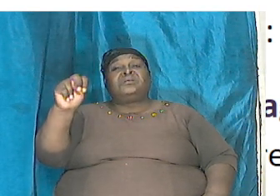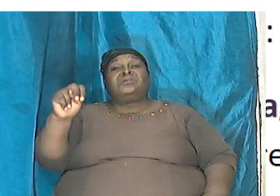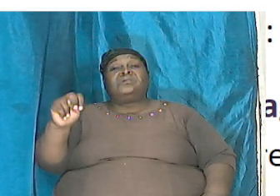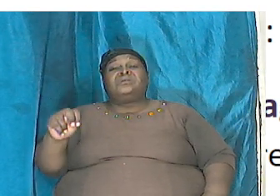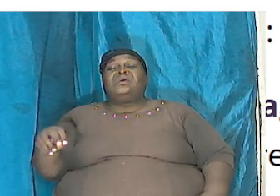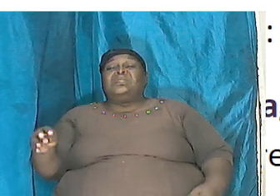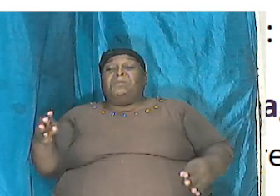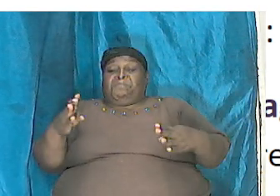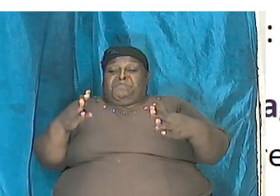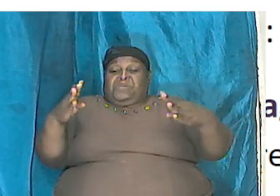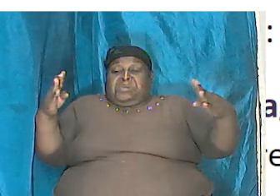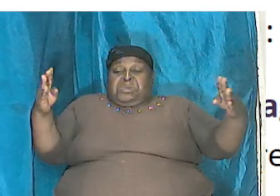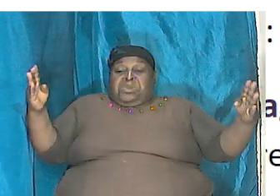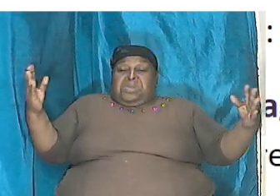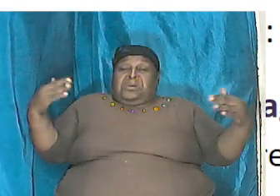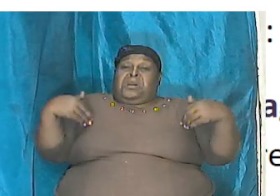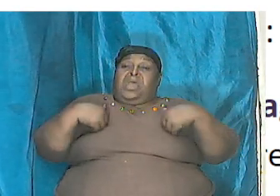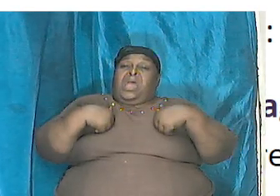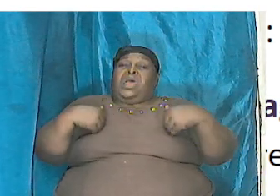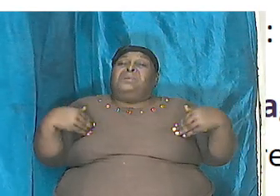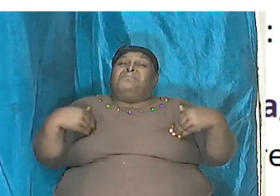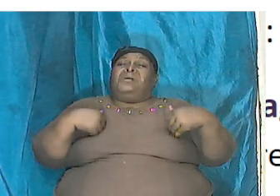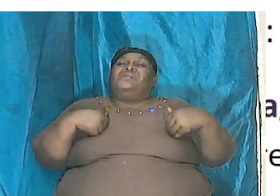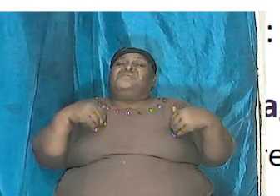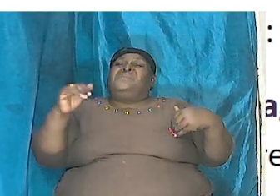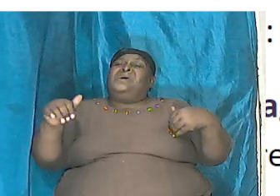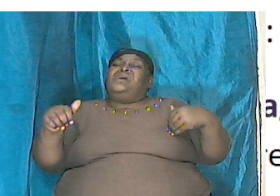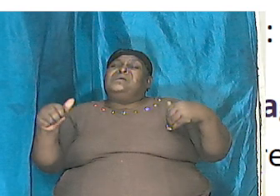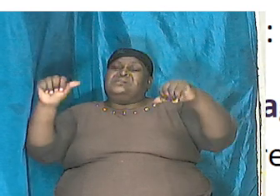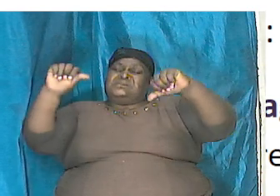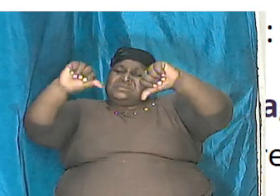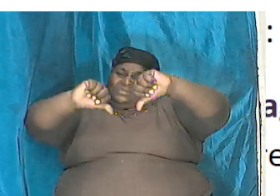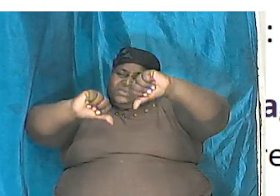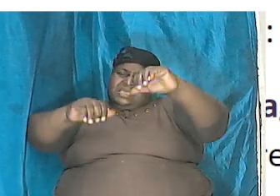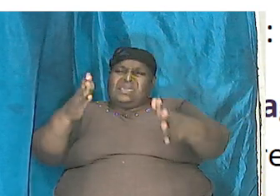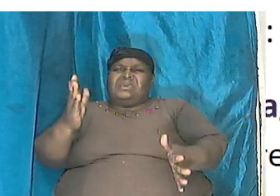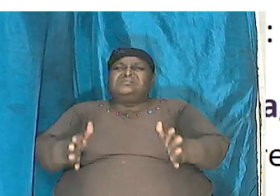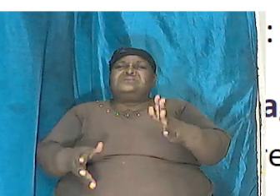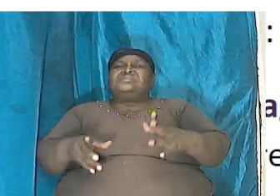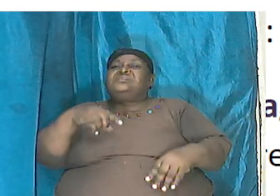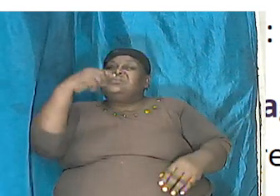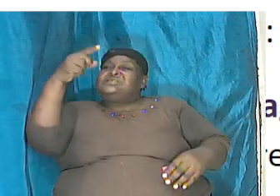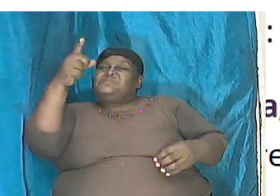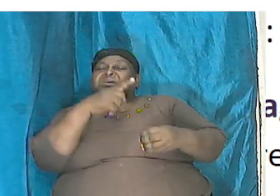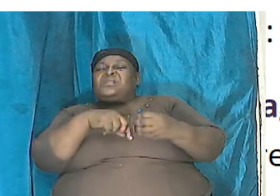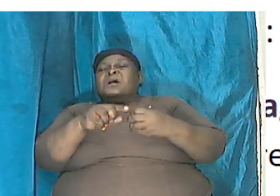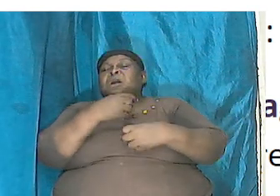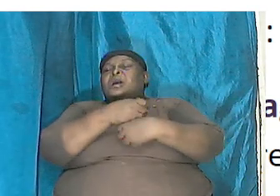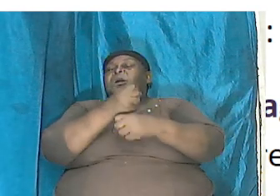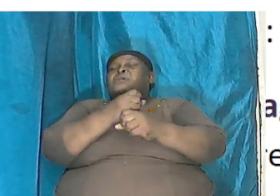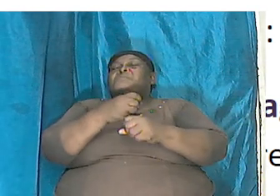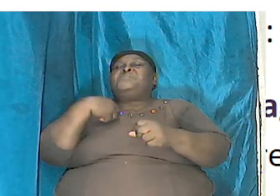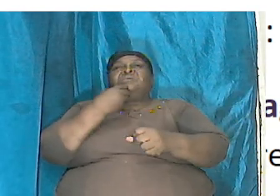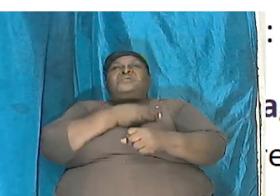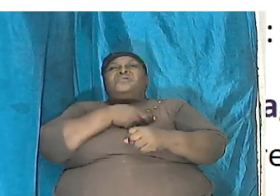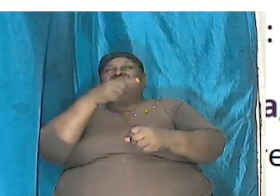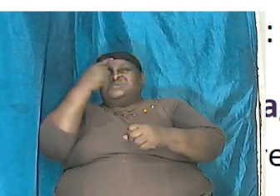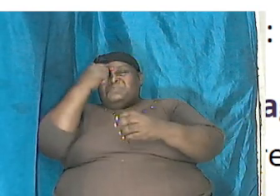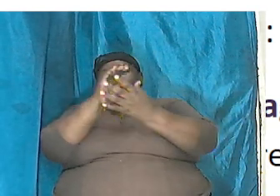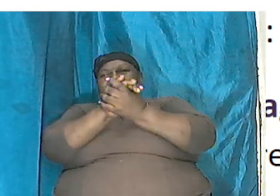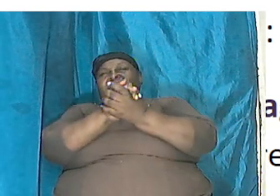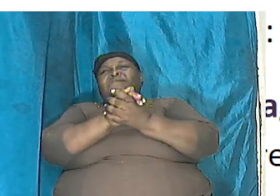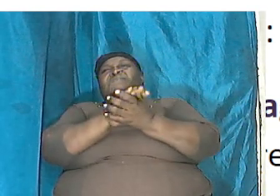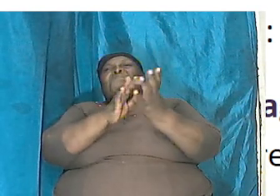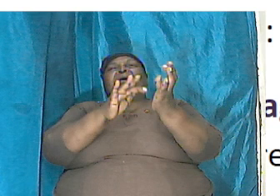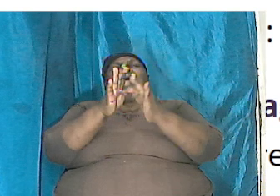beasts that these folks scientists are talking about to make us believe that the Bible didn't know about them Job